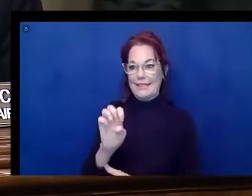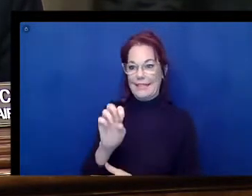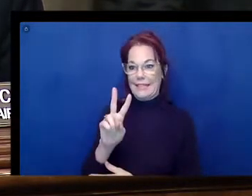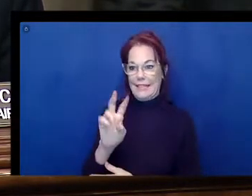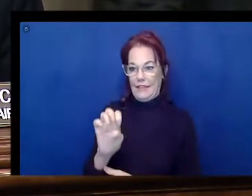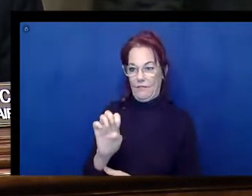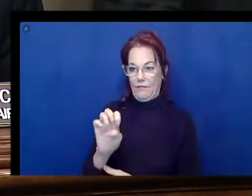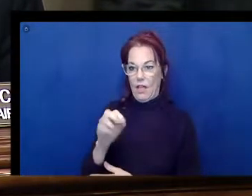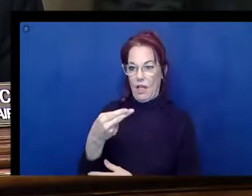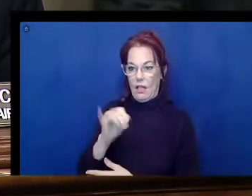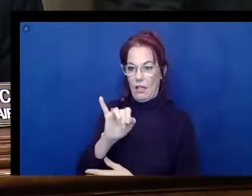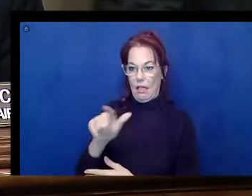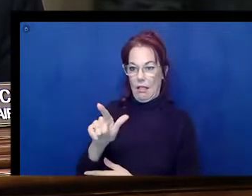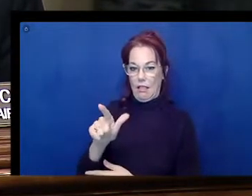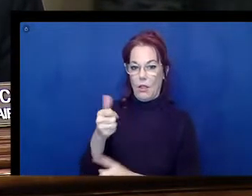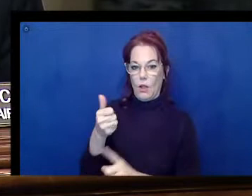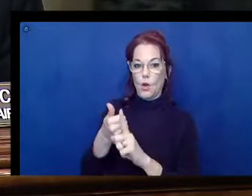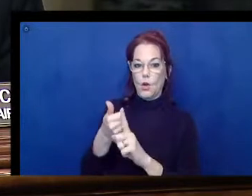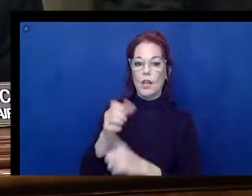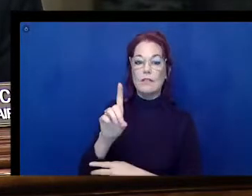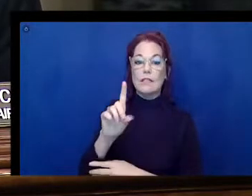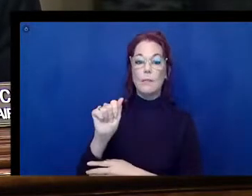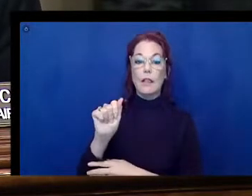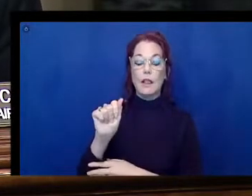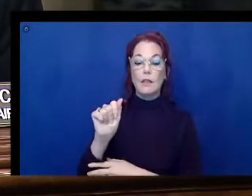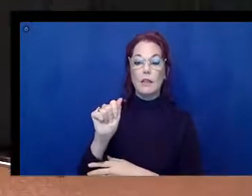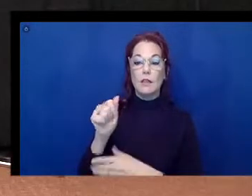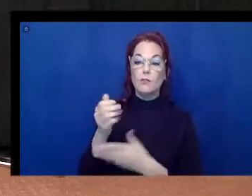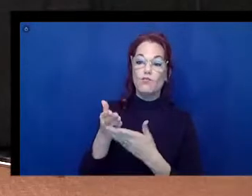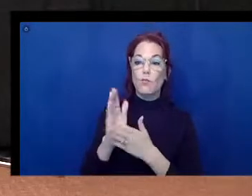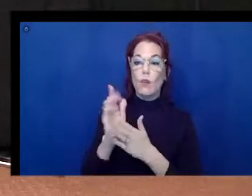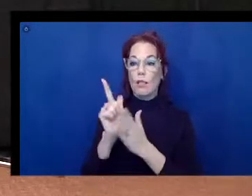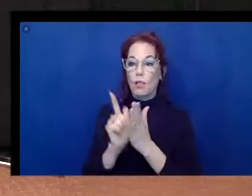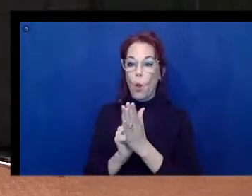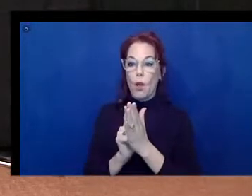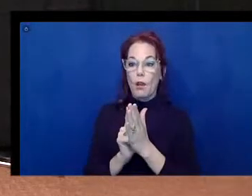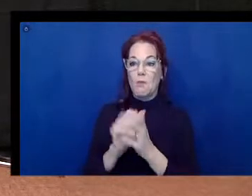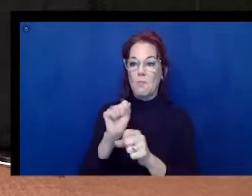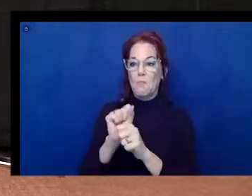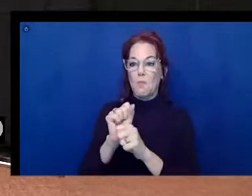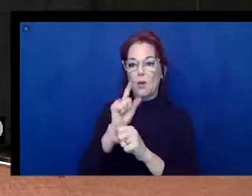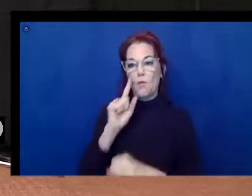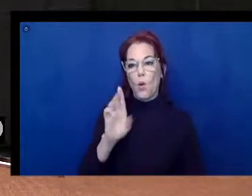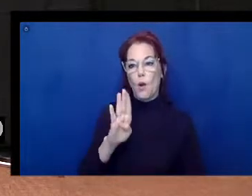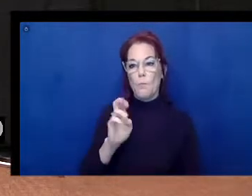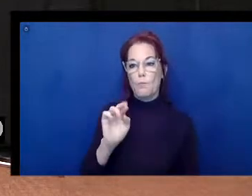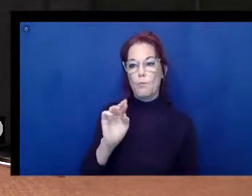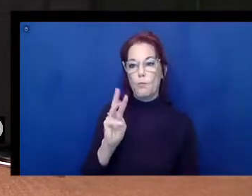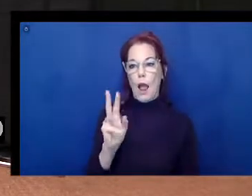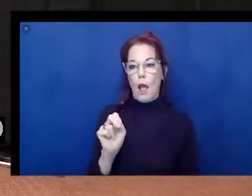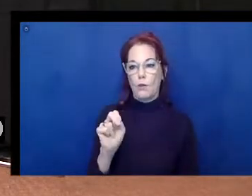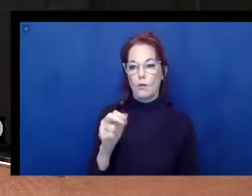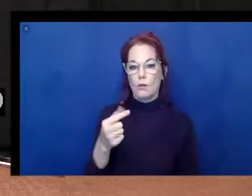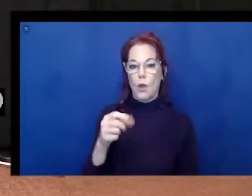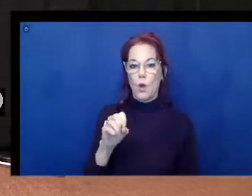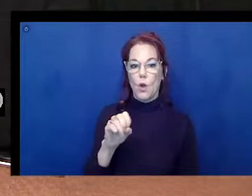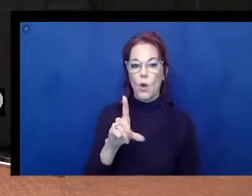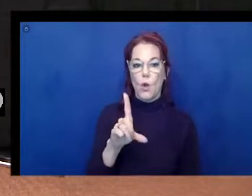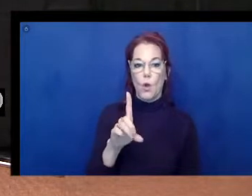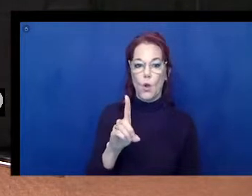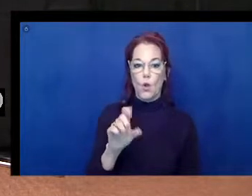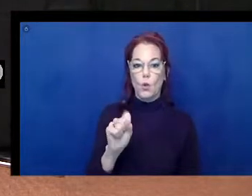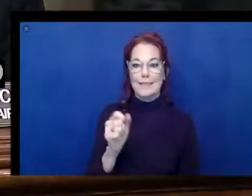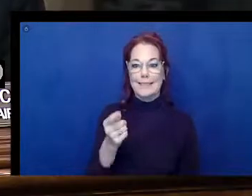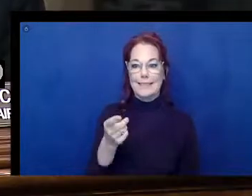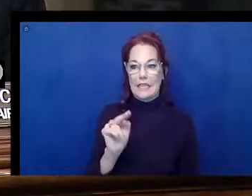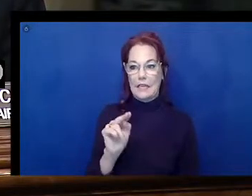a disability rights lawyer at Brown, Goldstein, and Levy. Ms. Hill previously served as Deputy Assistant